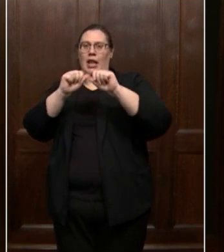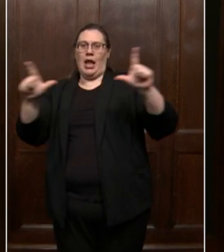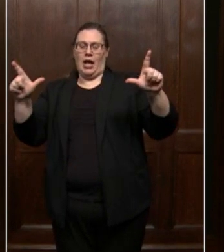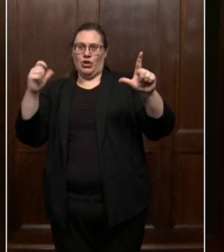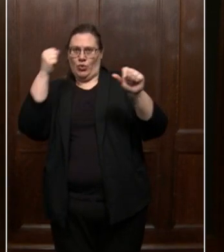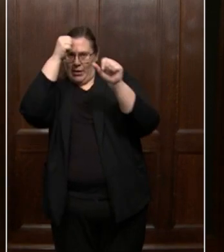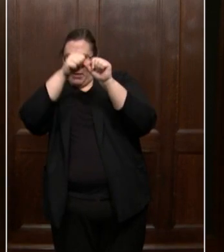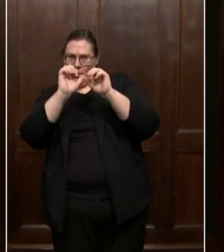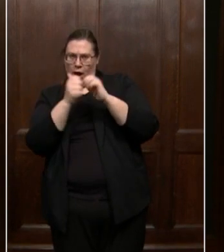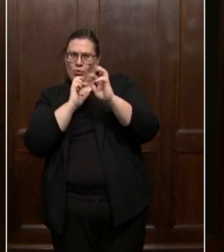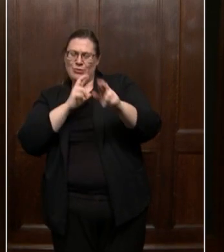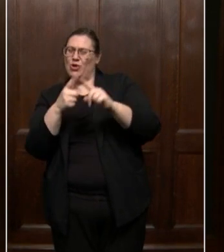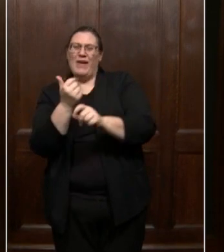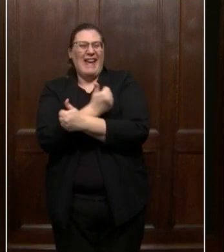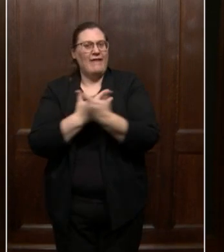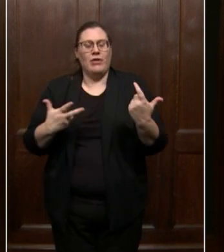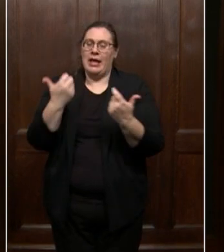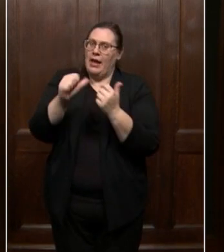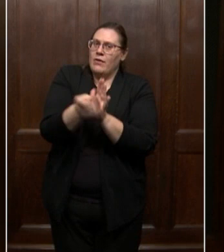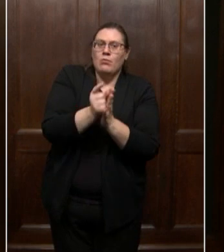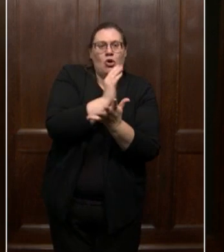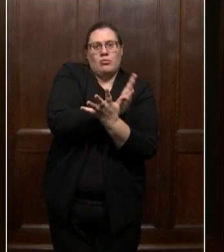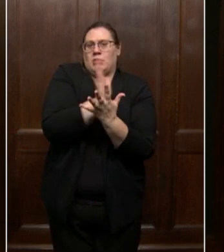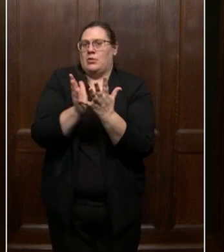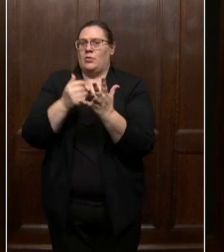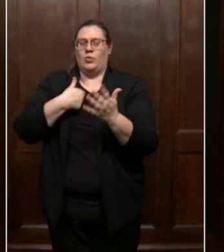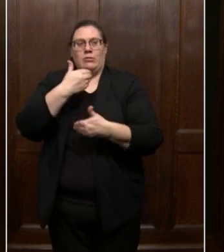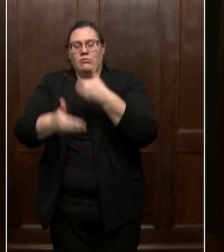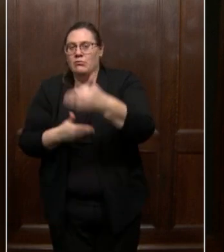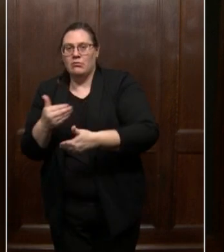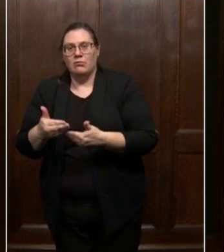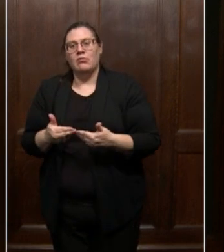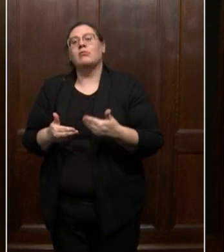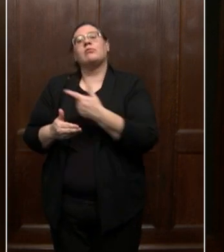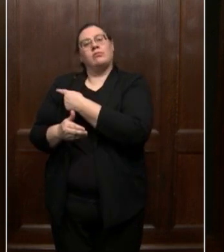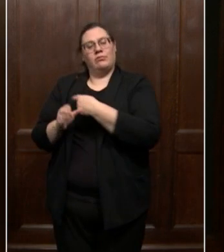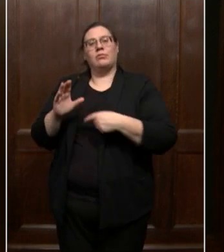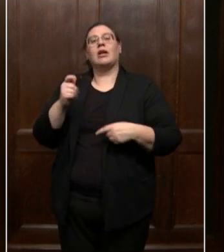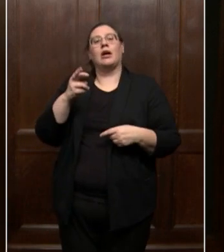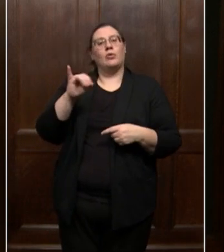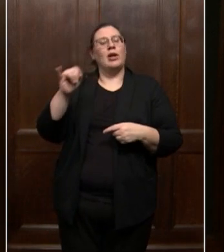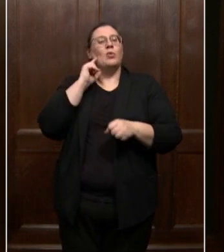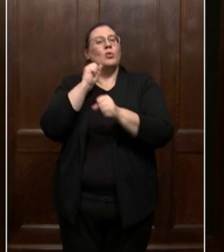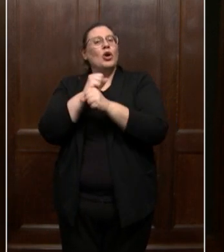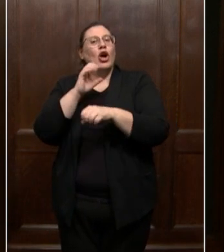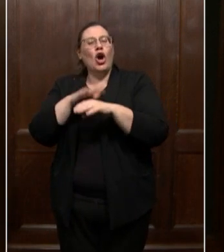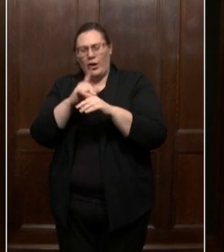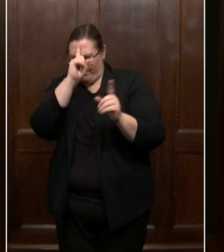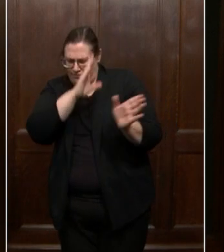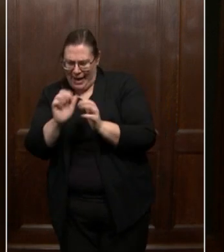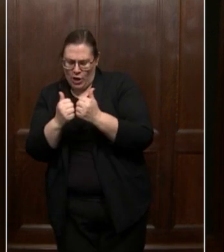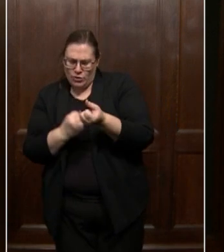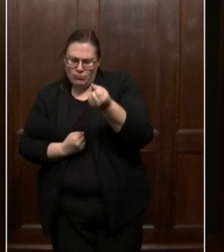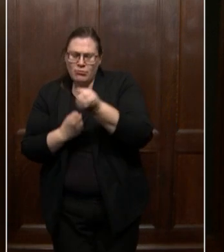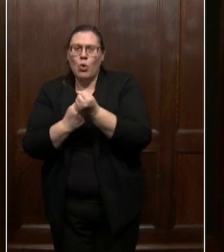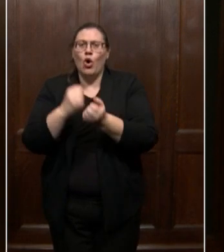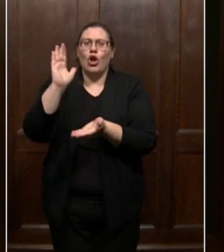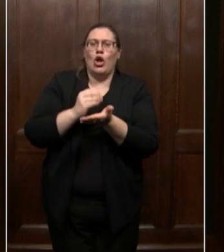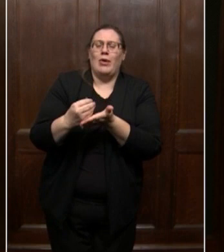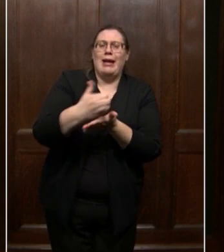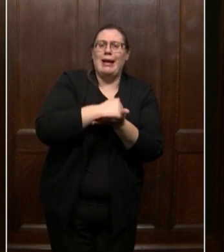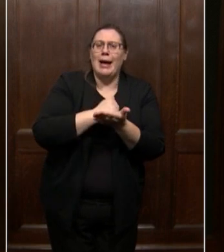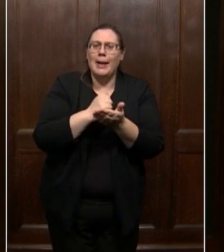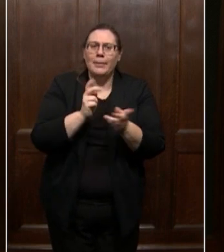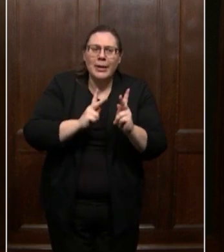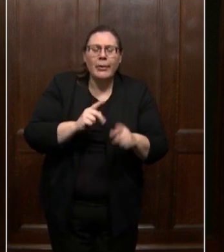reaction at every stage of our response. She'll work on strategies to help more low-income residents and communities of